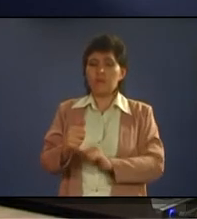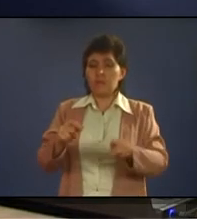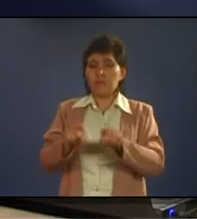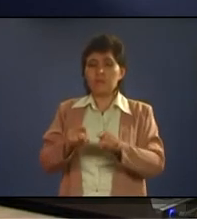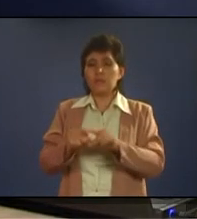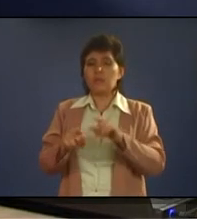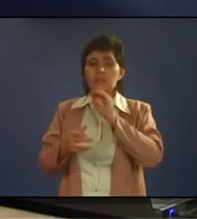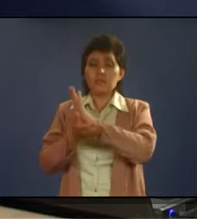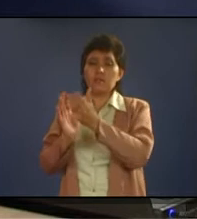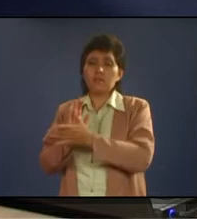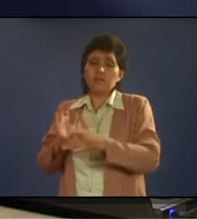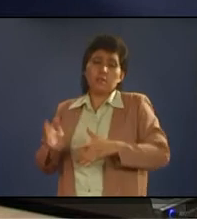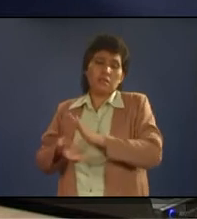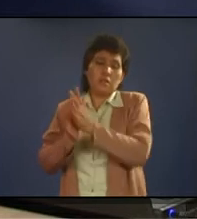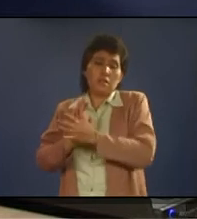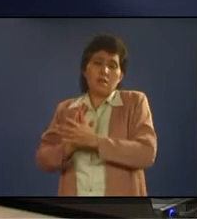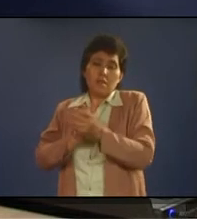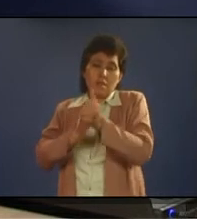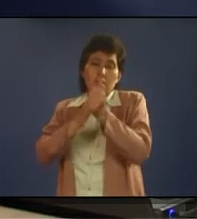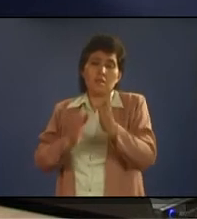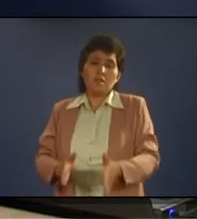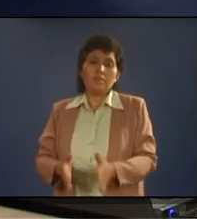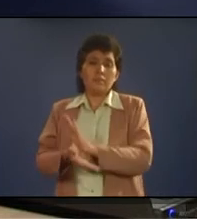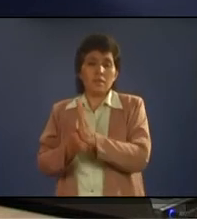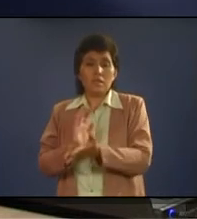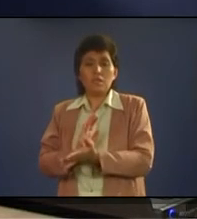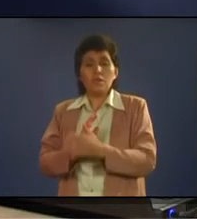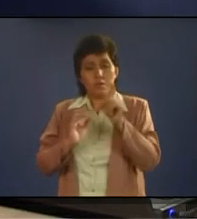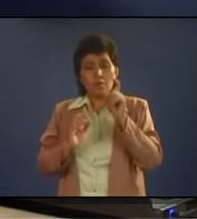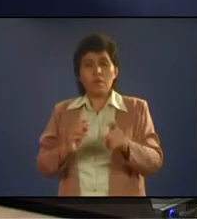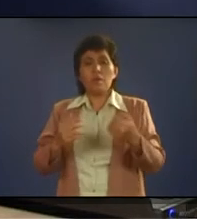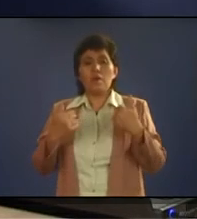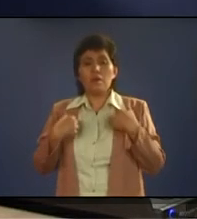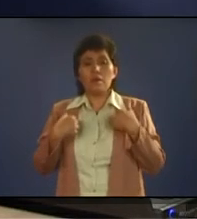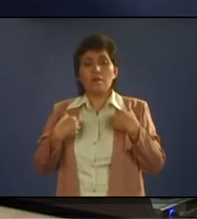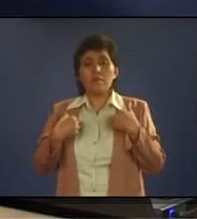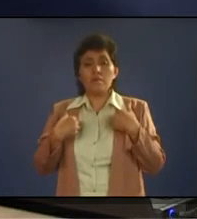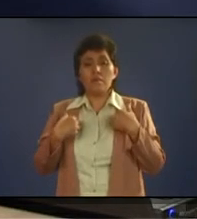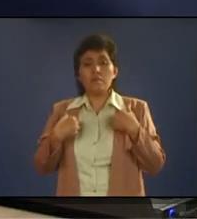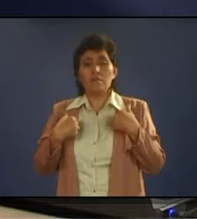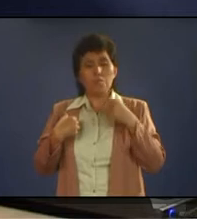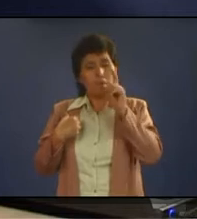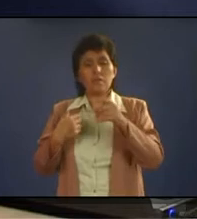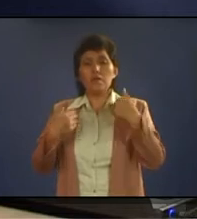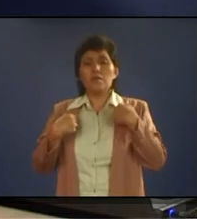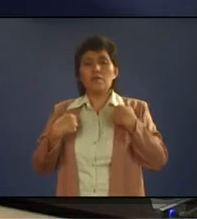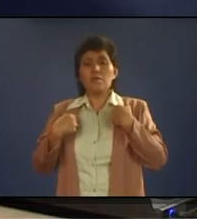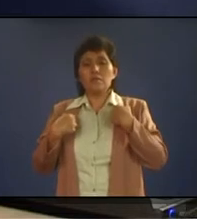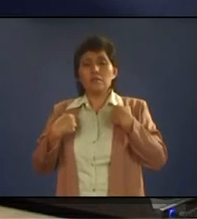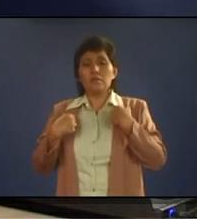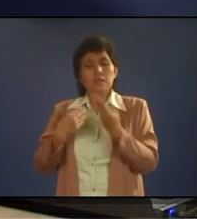you don't consider yourself having the leadership position okay you have to have a certain of power